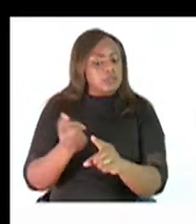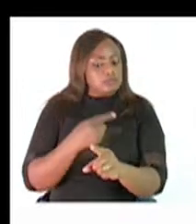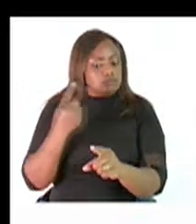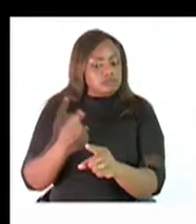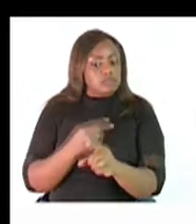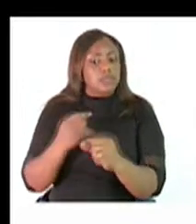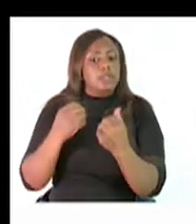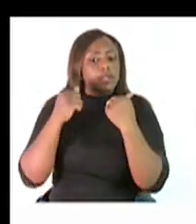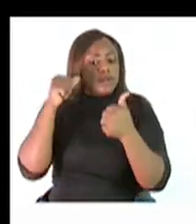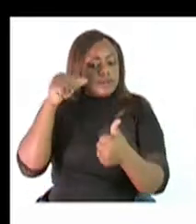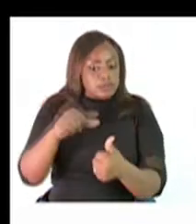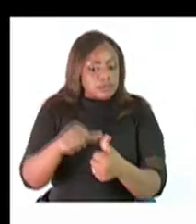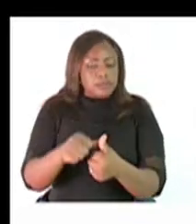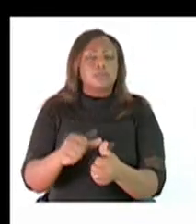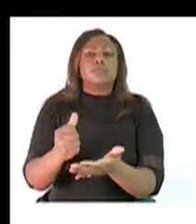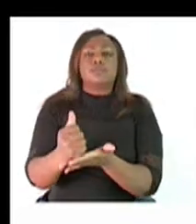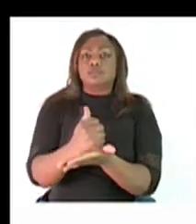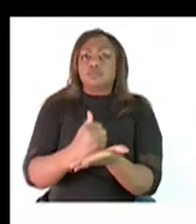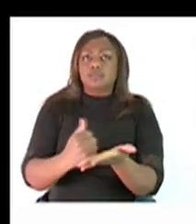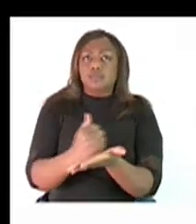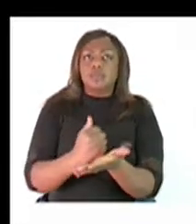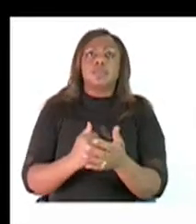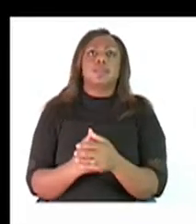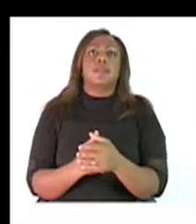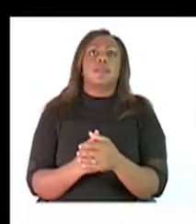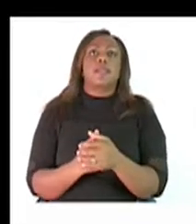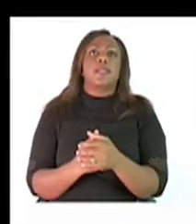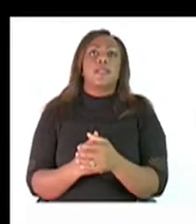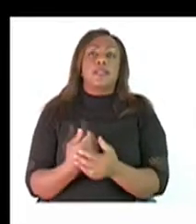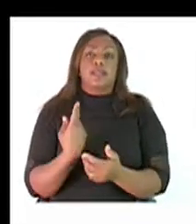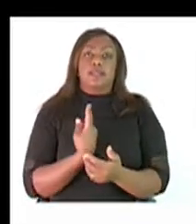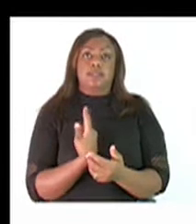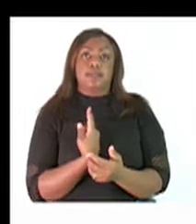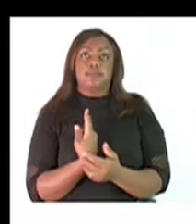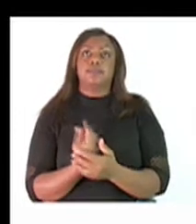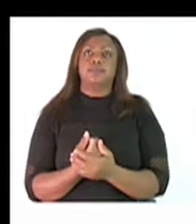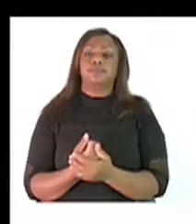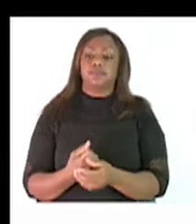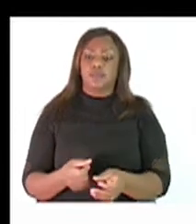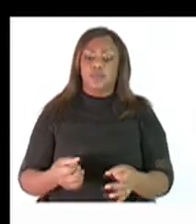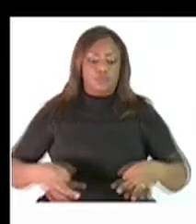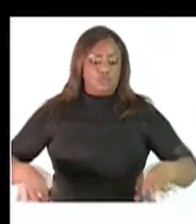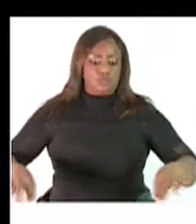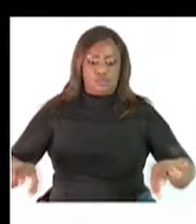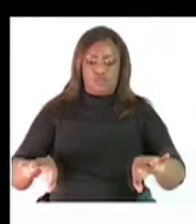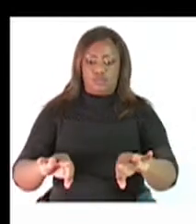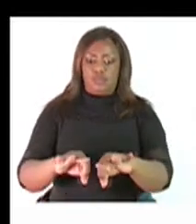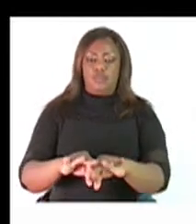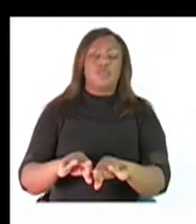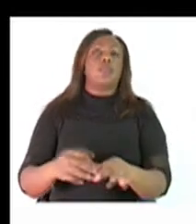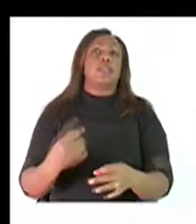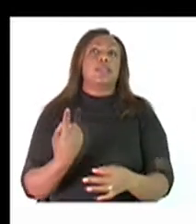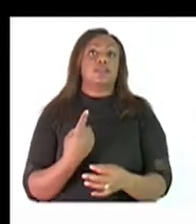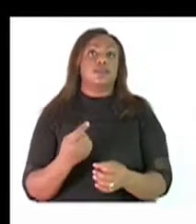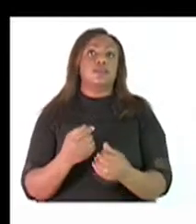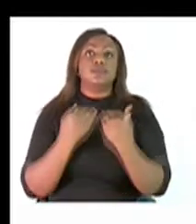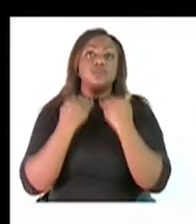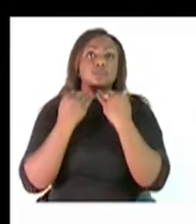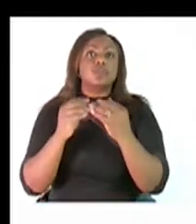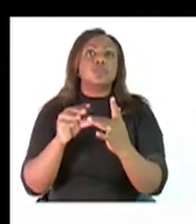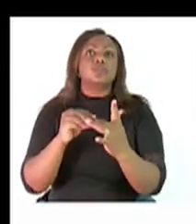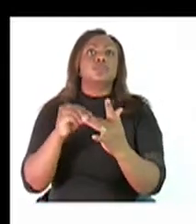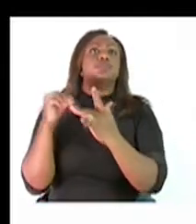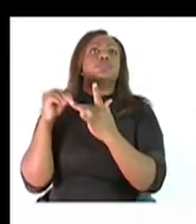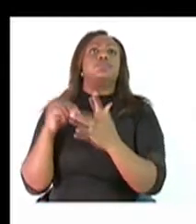lifestyle. Feeling good about yourself and taking care of your body are important for your self-esteem